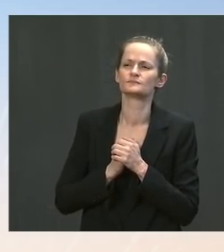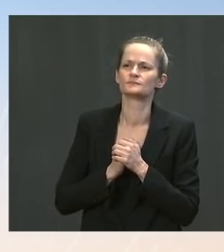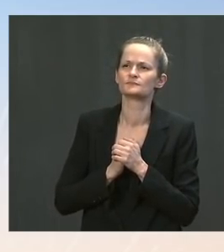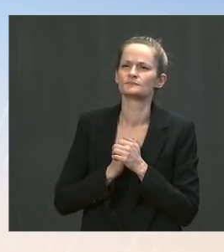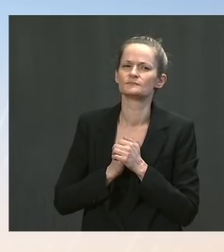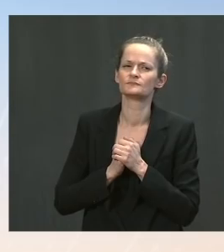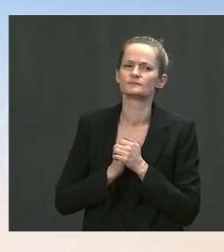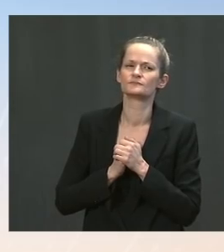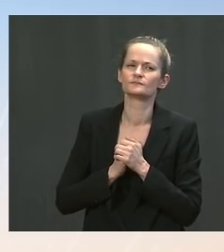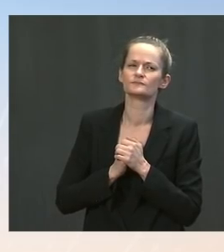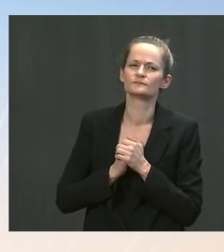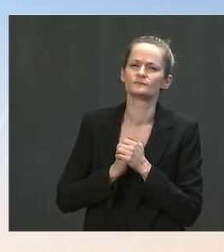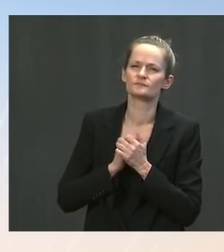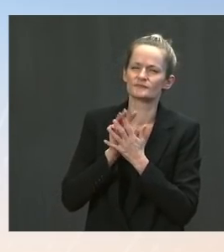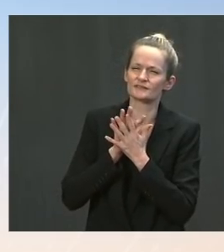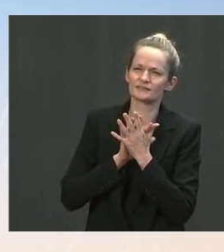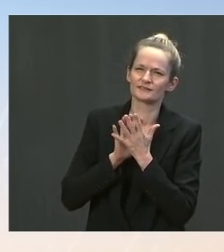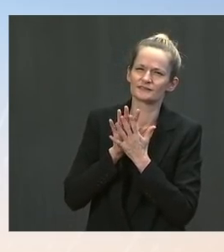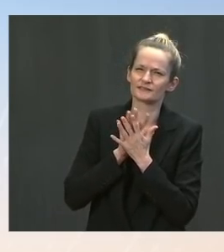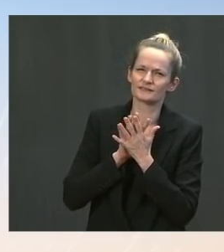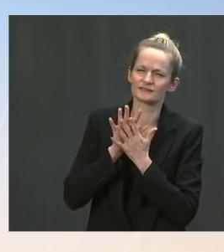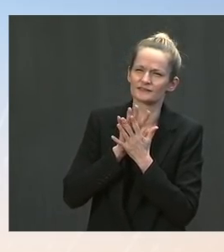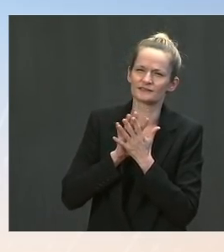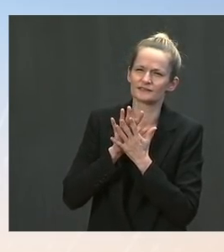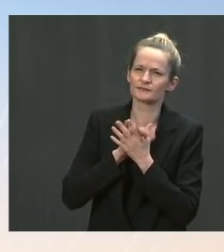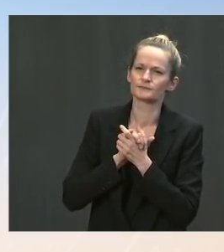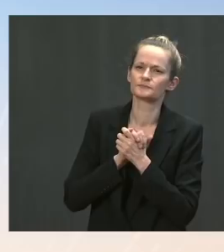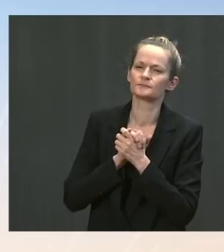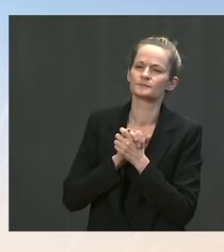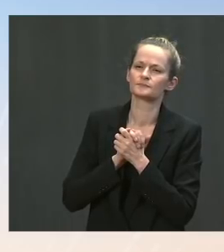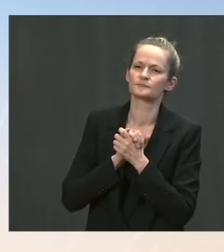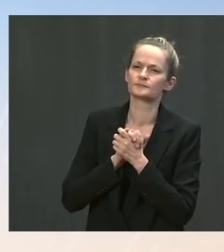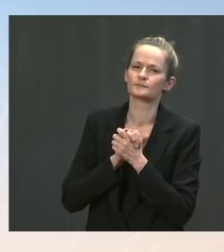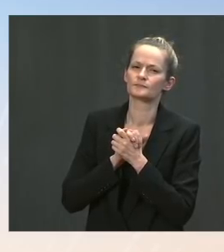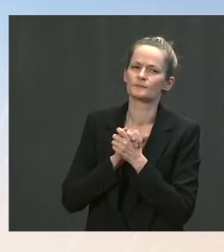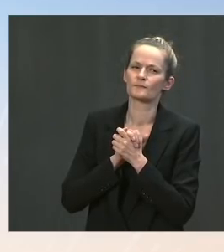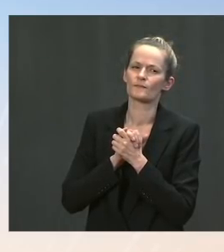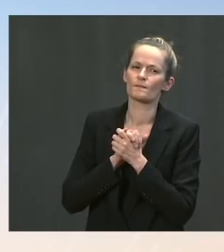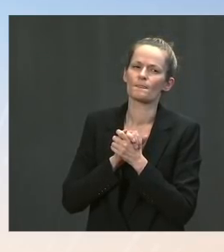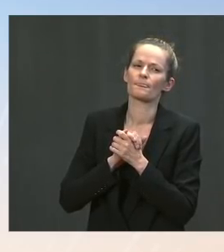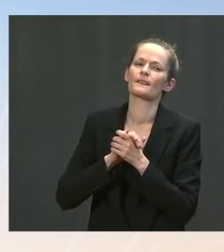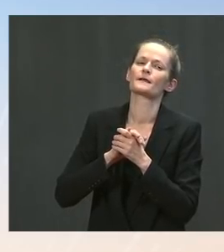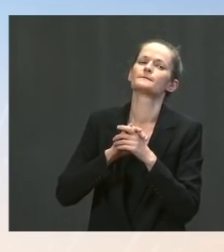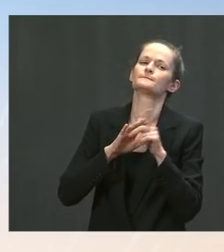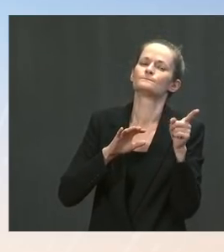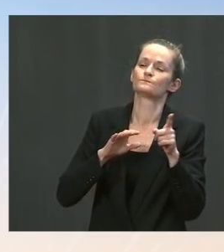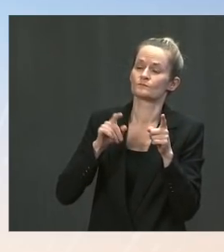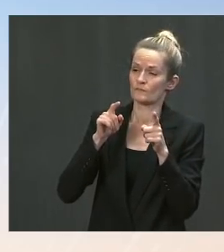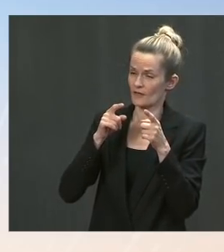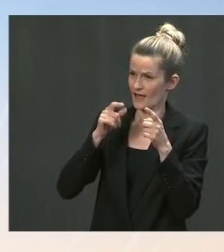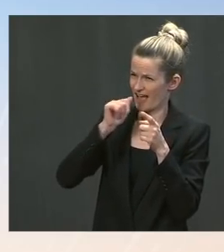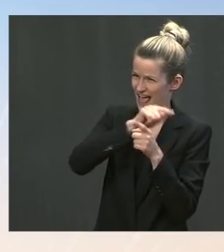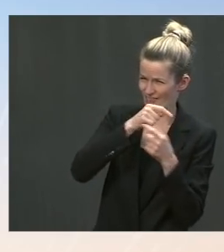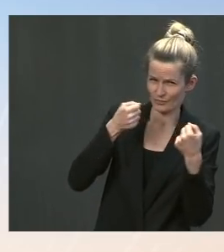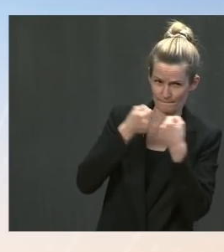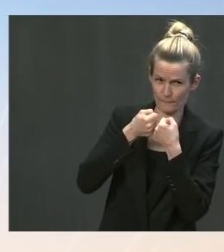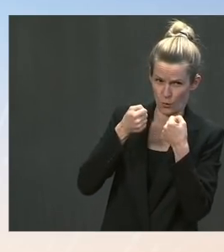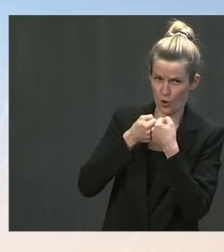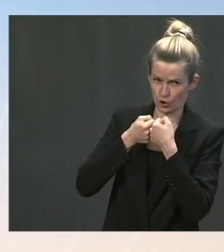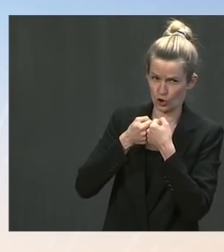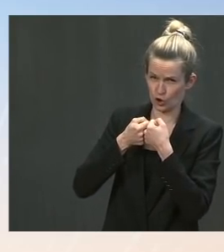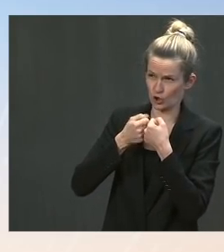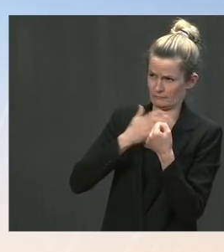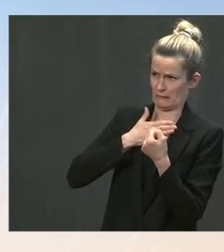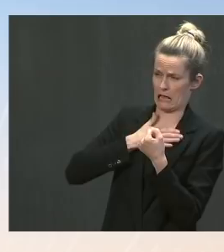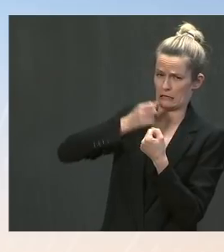that the emergency compound set up for COVID-positive migrants in McAllen expanded overnight, and there's only the City of McAllen